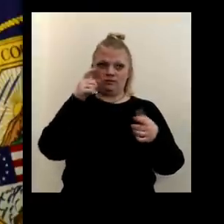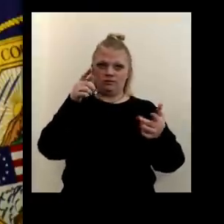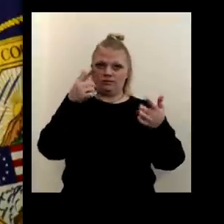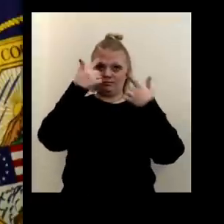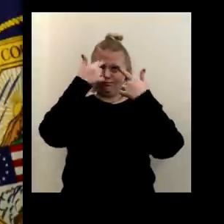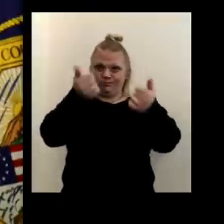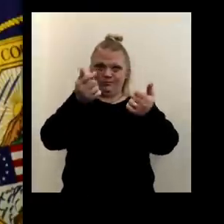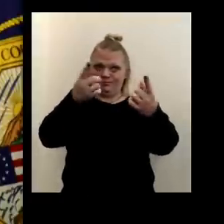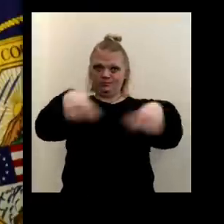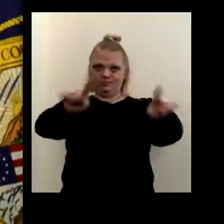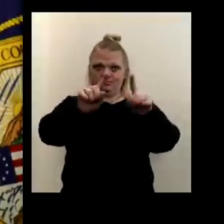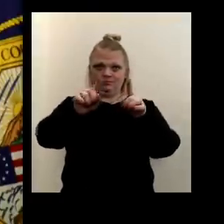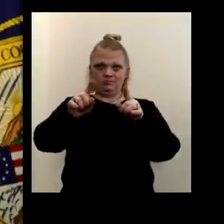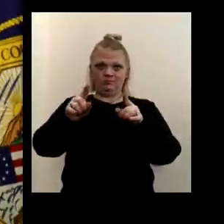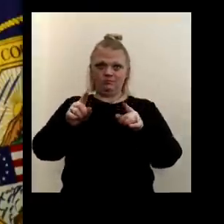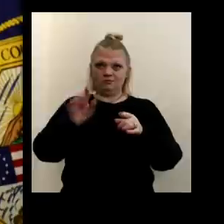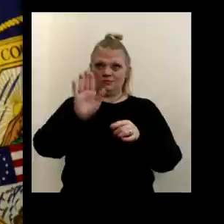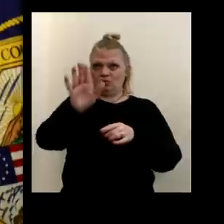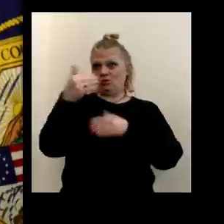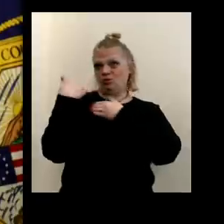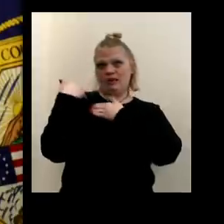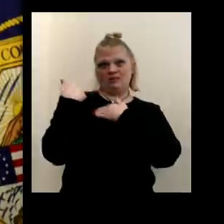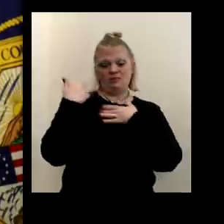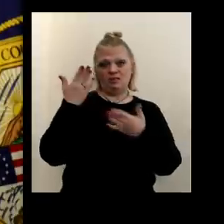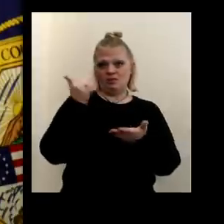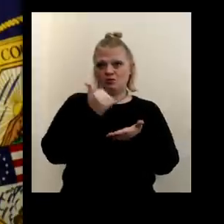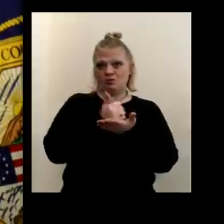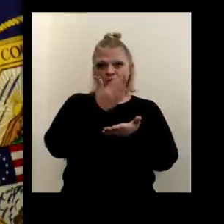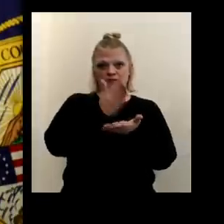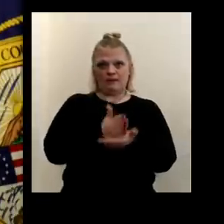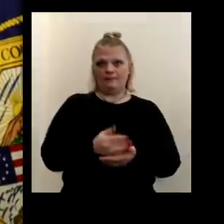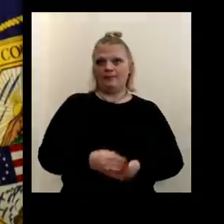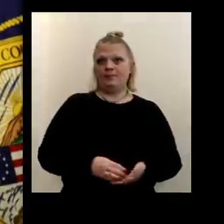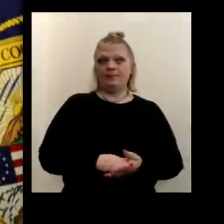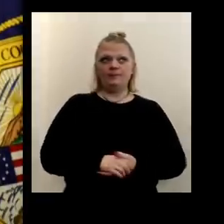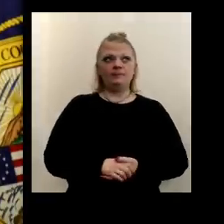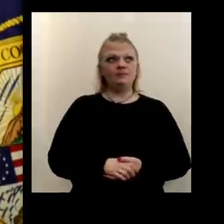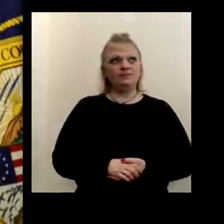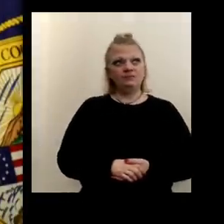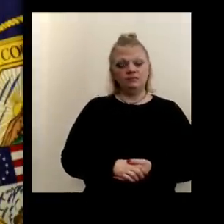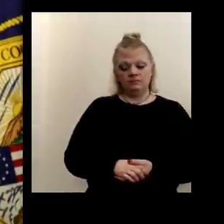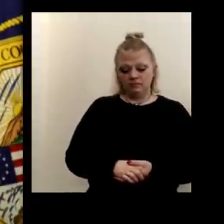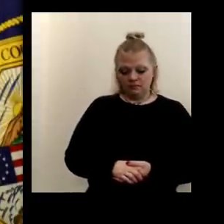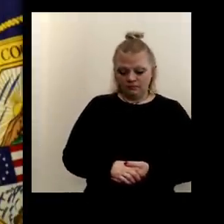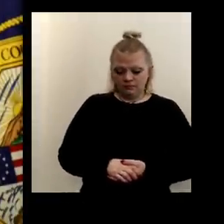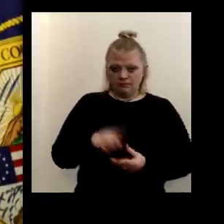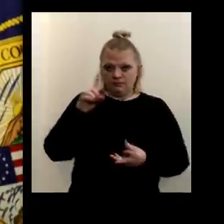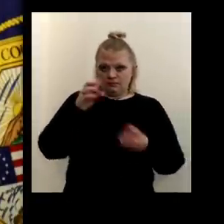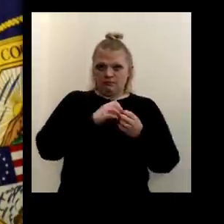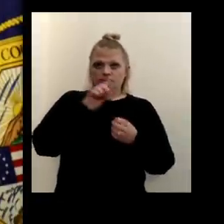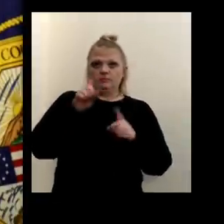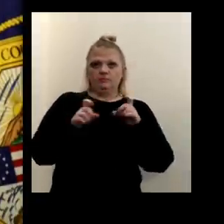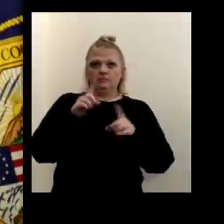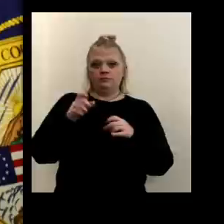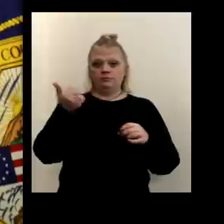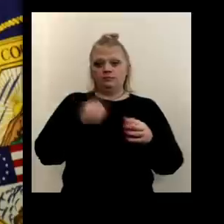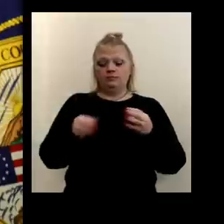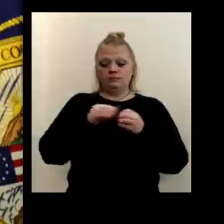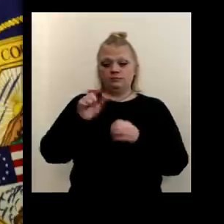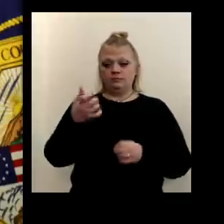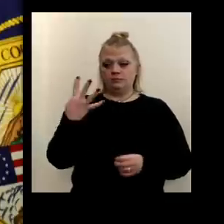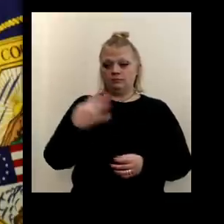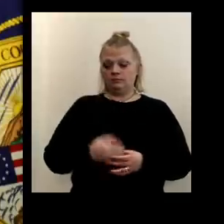to stop the further spread. Uh, we'll do one more round. Uh, George Ricker channel four. Any questions?